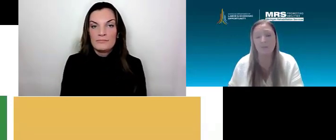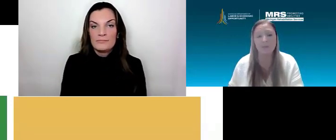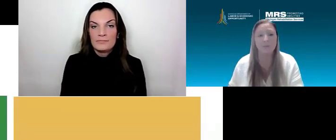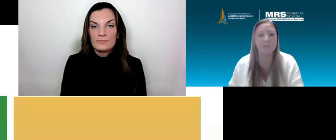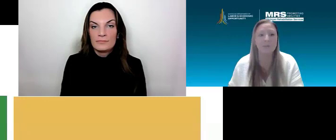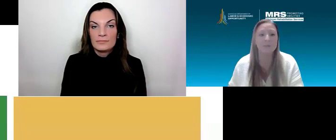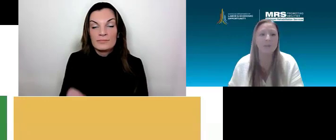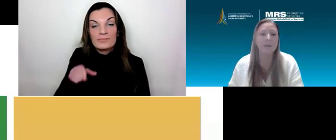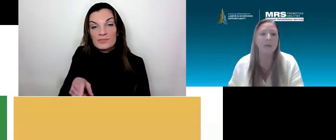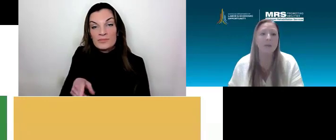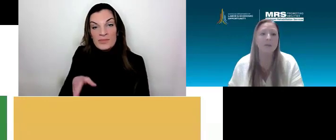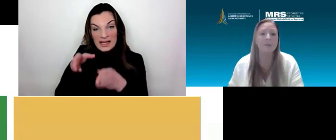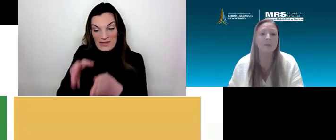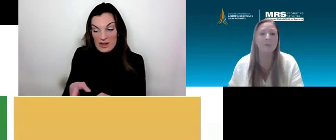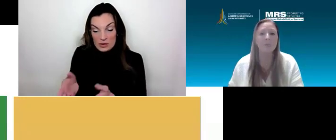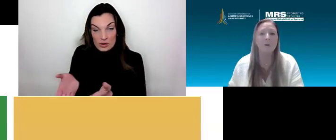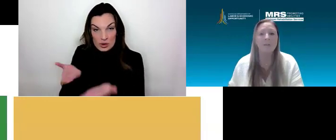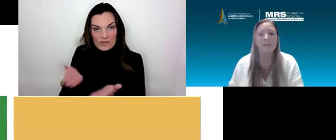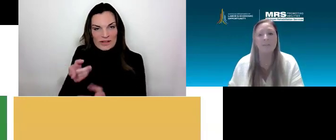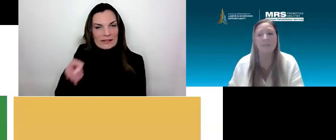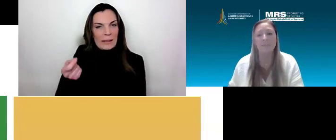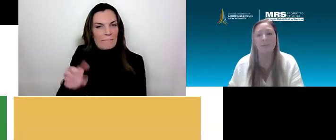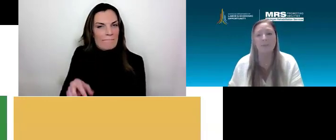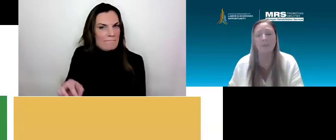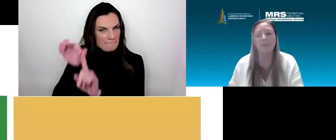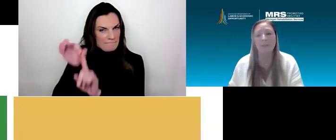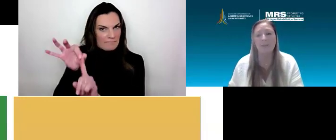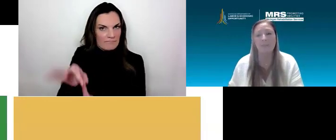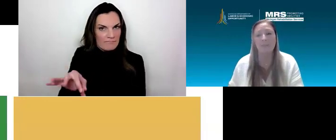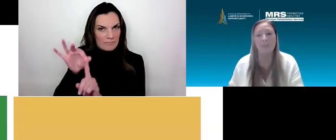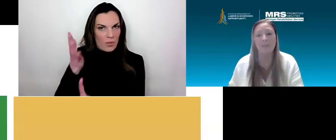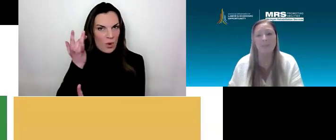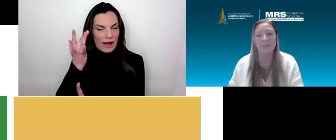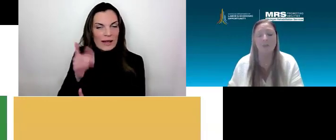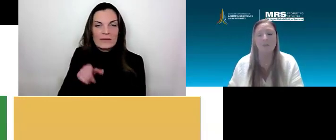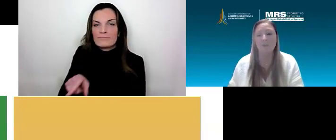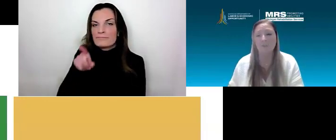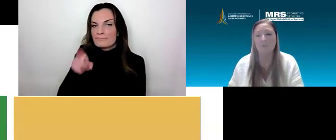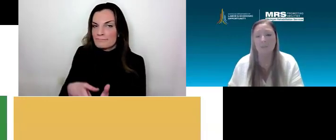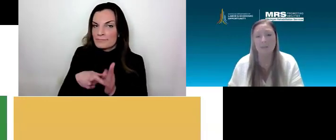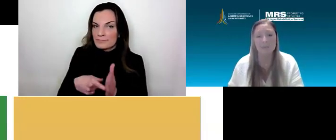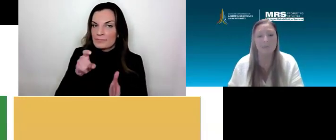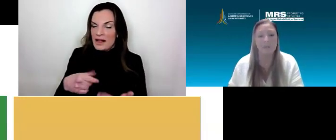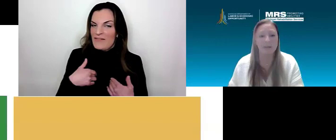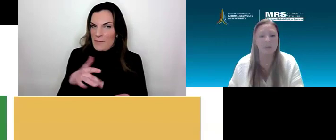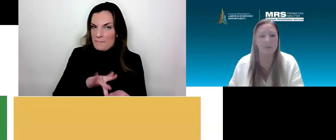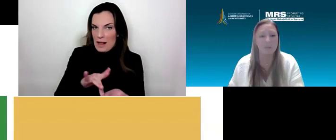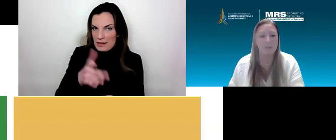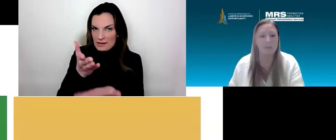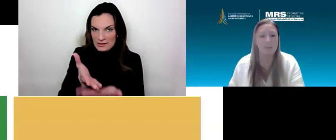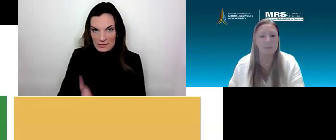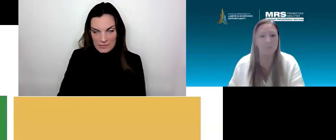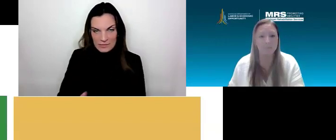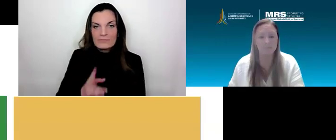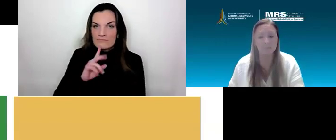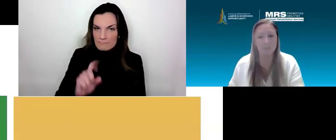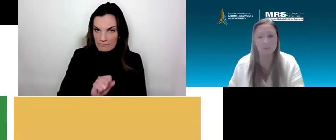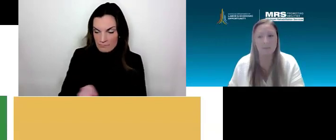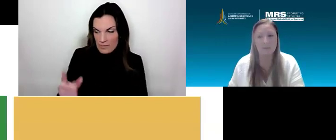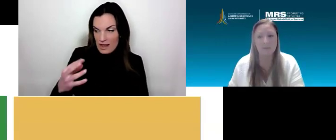individualized services is we want to have that medical documentation to establish the eligibility.